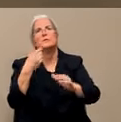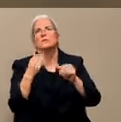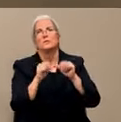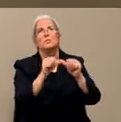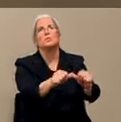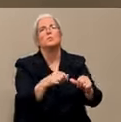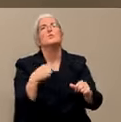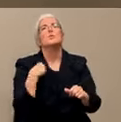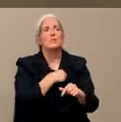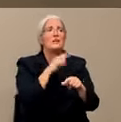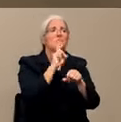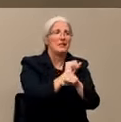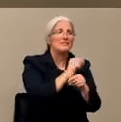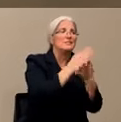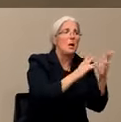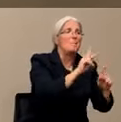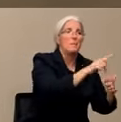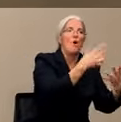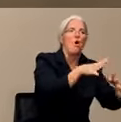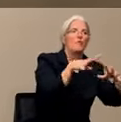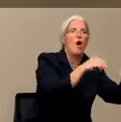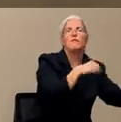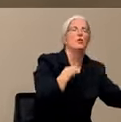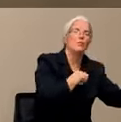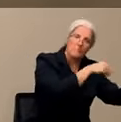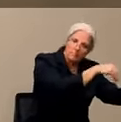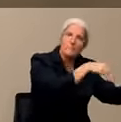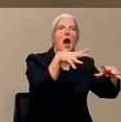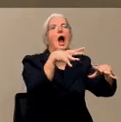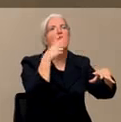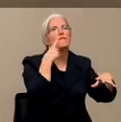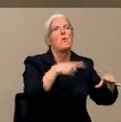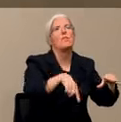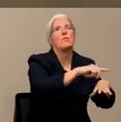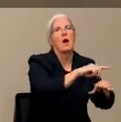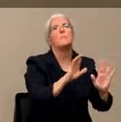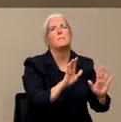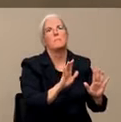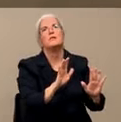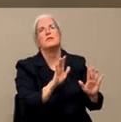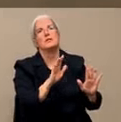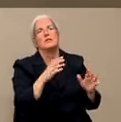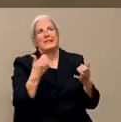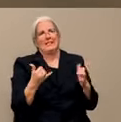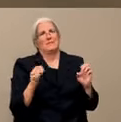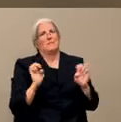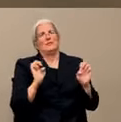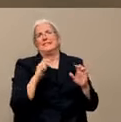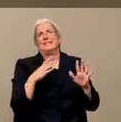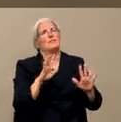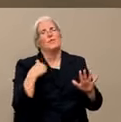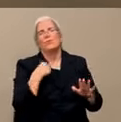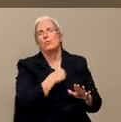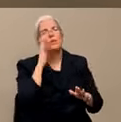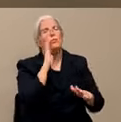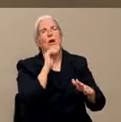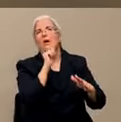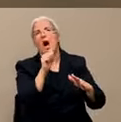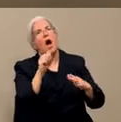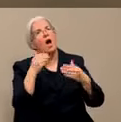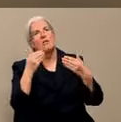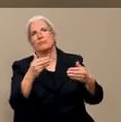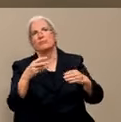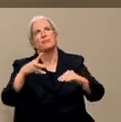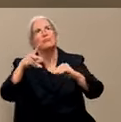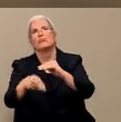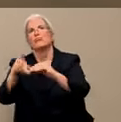were recently turned off. So no, they shouldn't expect any utilities to be turned off. Great. Thank you,